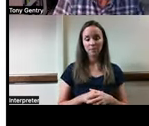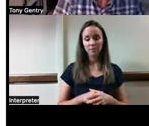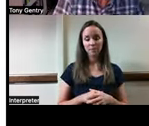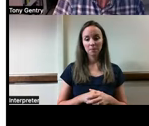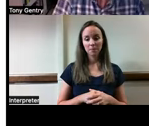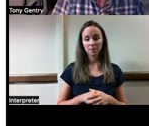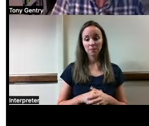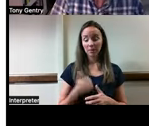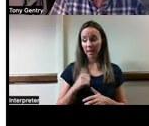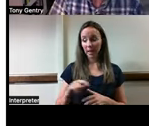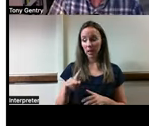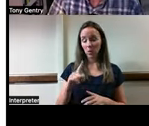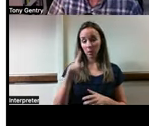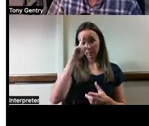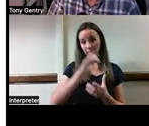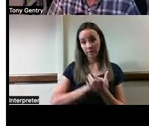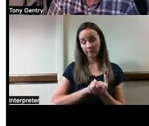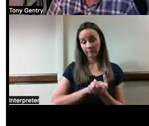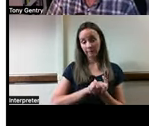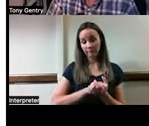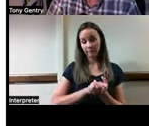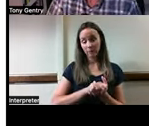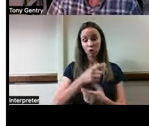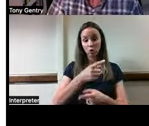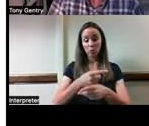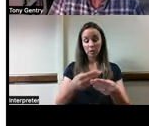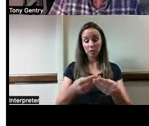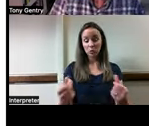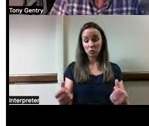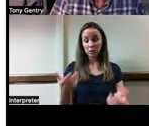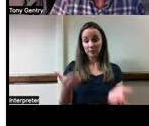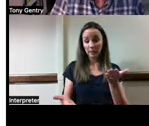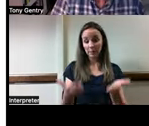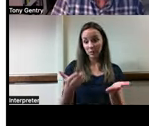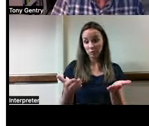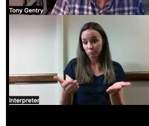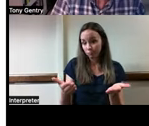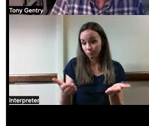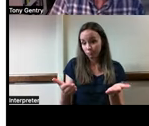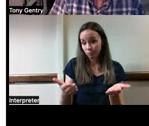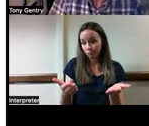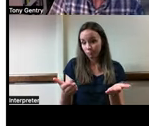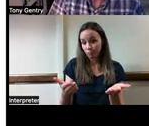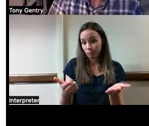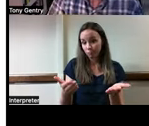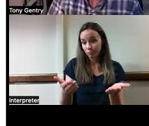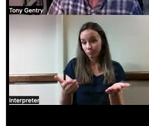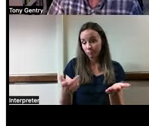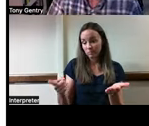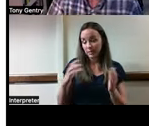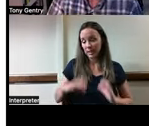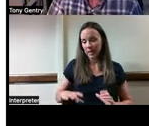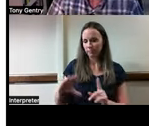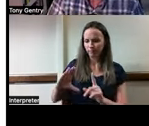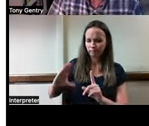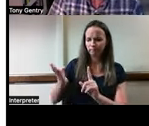Does anybody believe that the right solution may be to just suck it up and bring this client around to